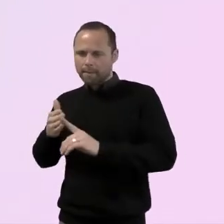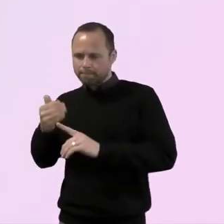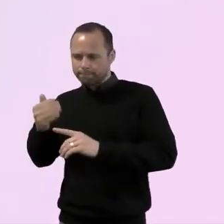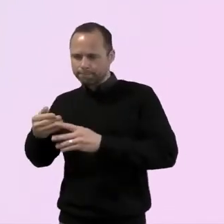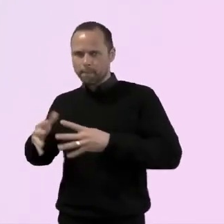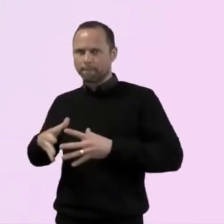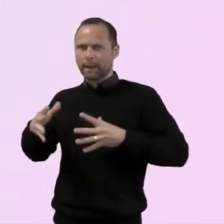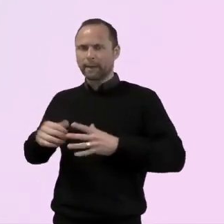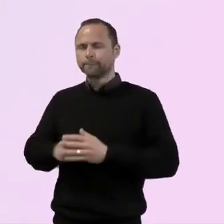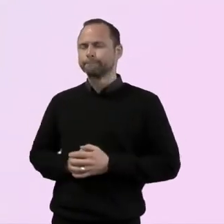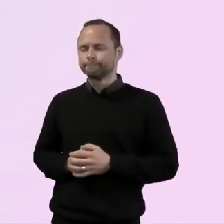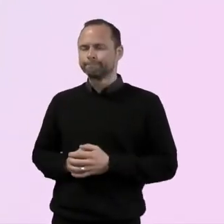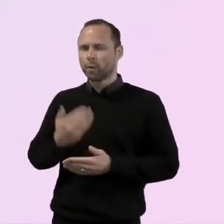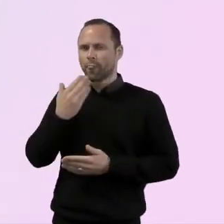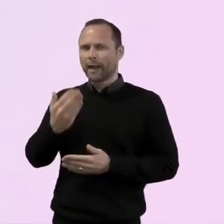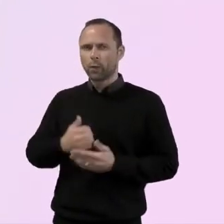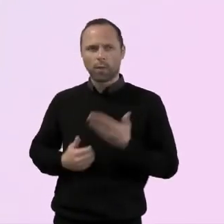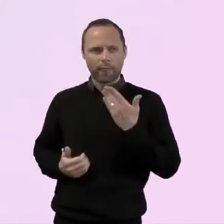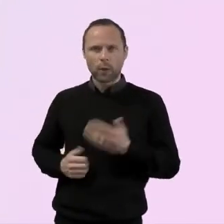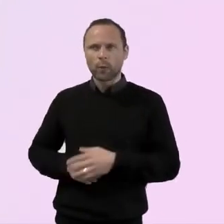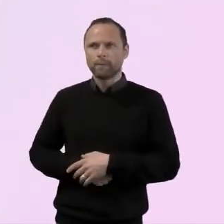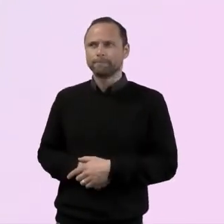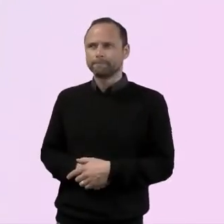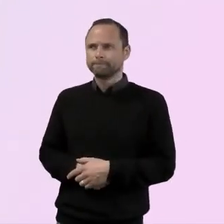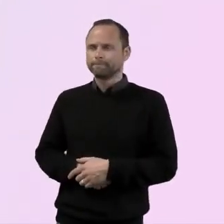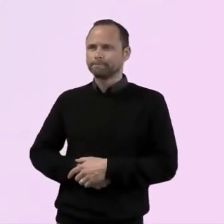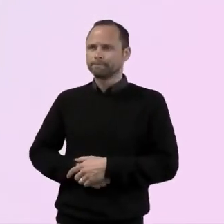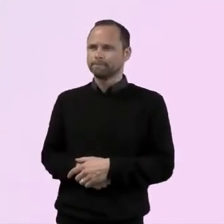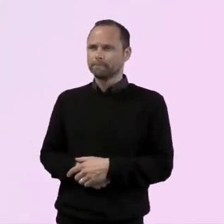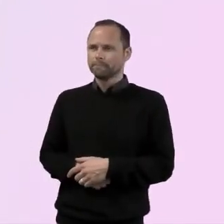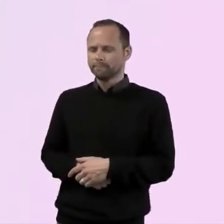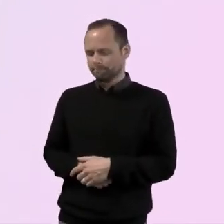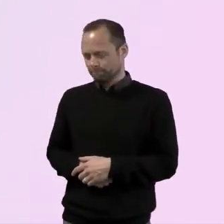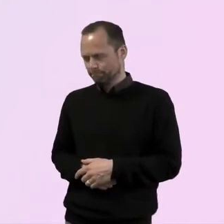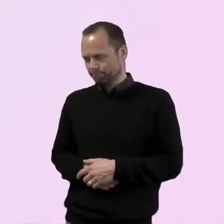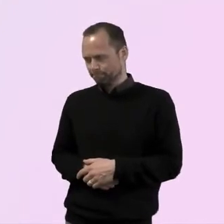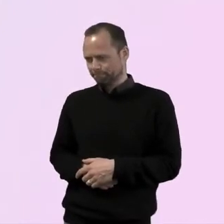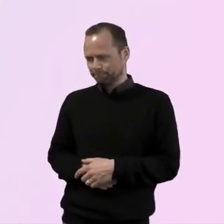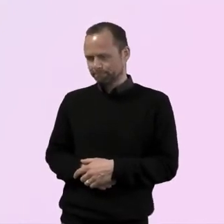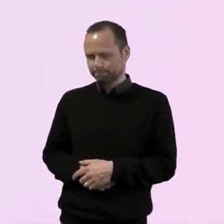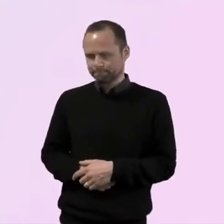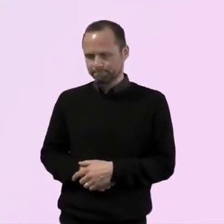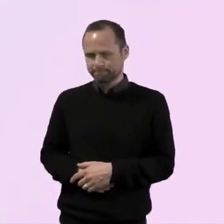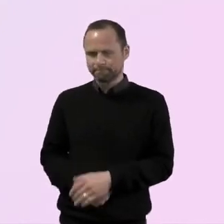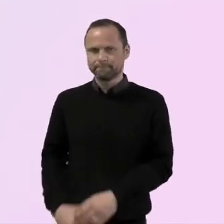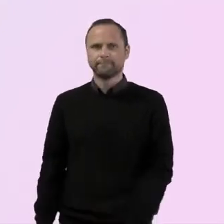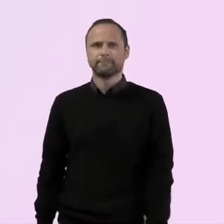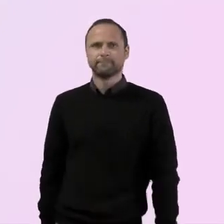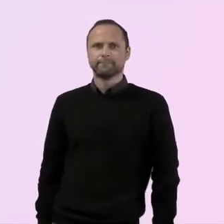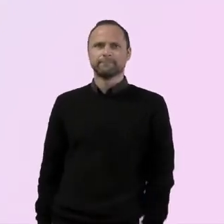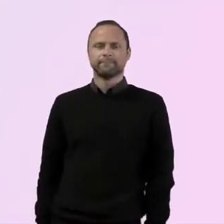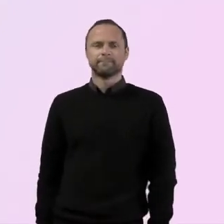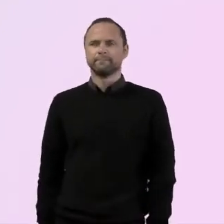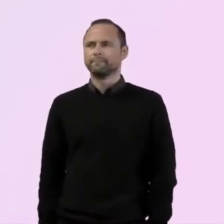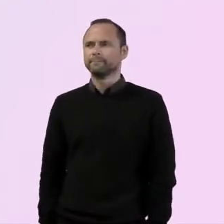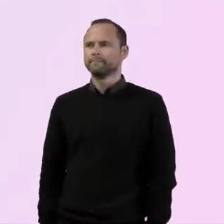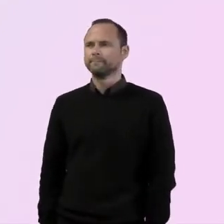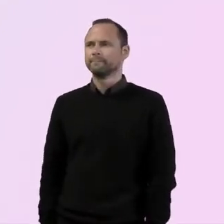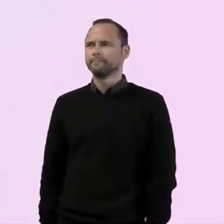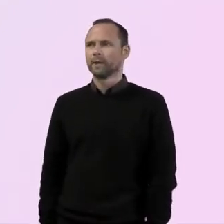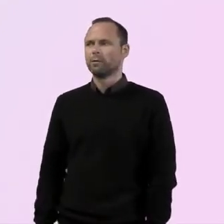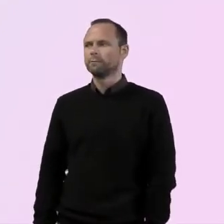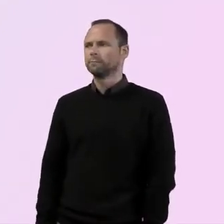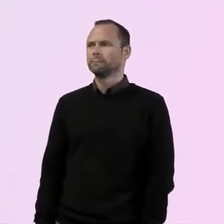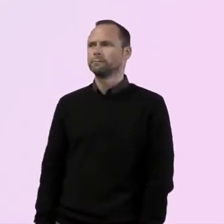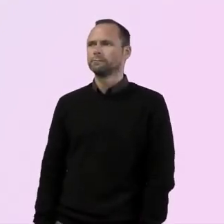Thanks, Sammy. we are, um, going to hear now from Josiah. Josiah is a